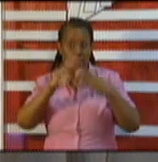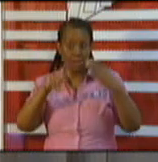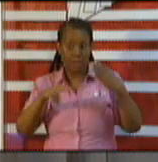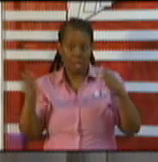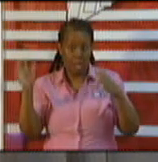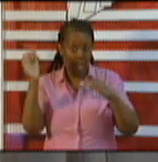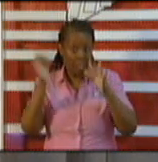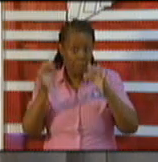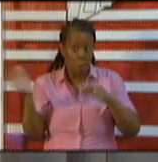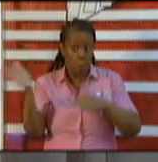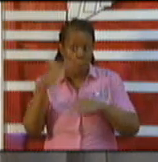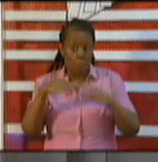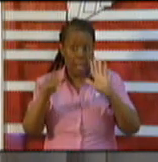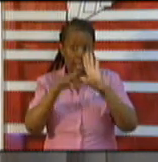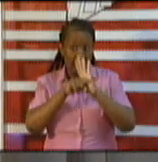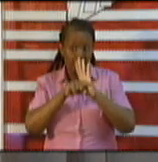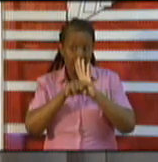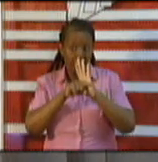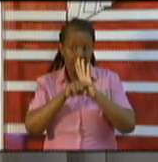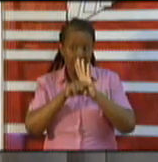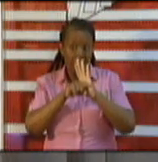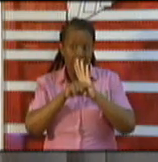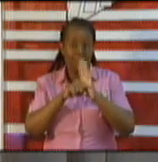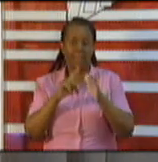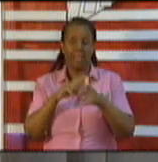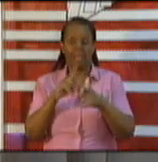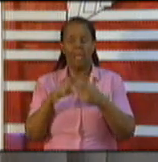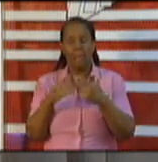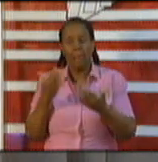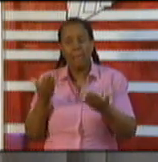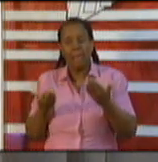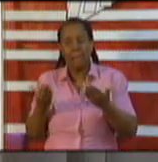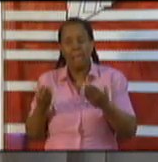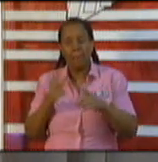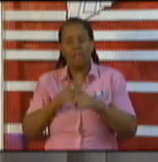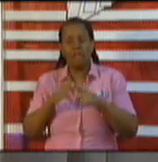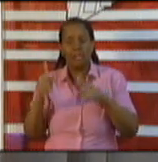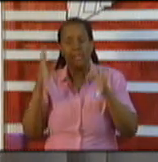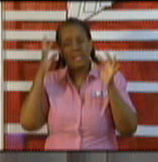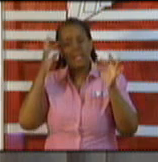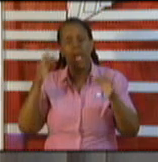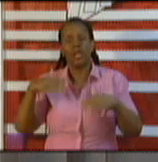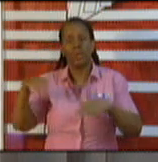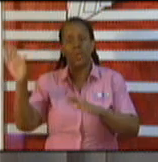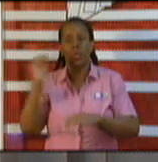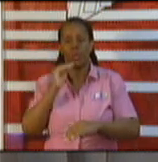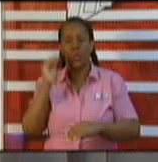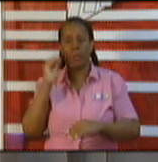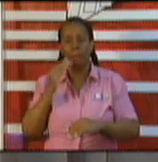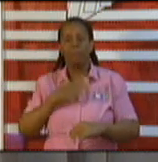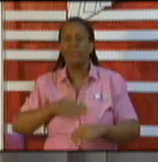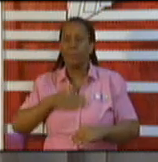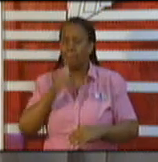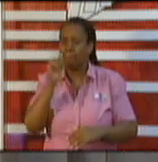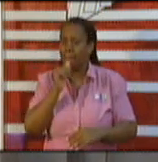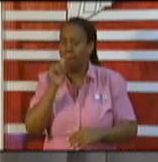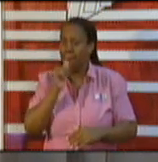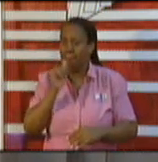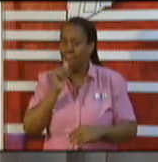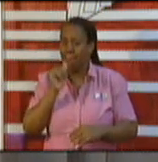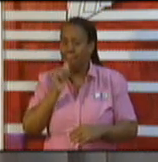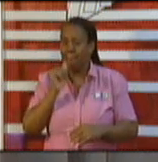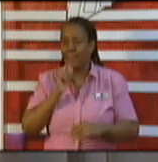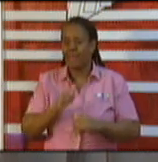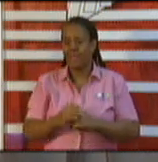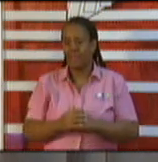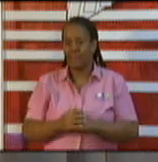the CMO will then take a professional decision. Bear with us for these few more days. Could you all imagine the disaster that